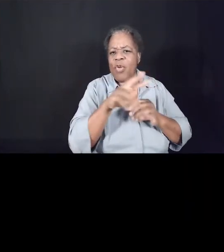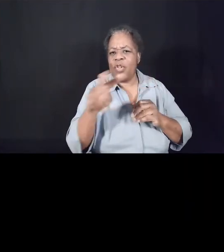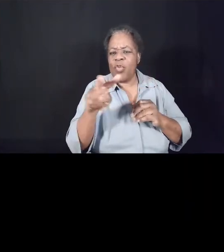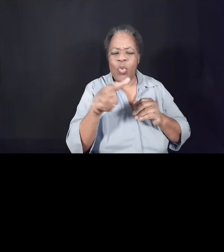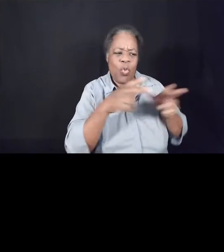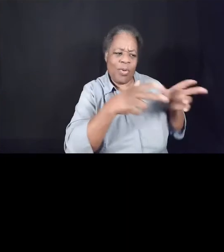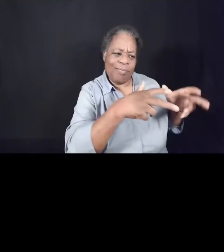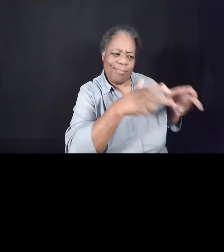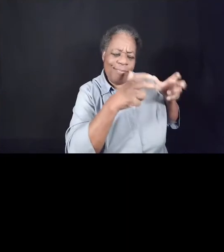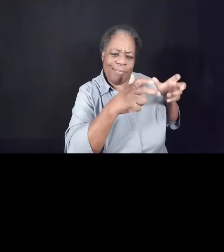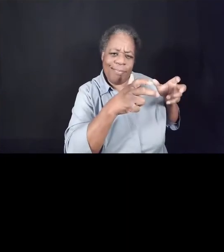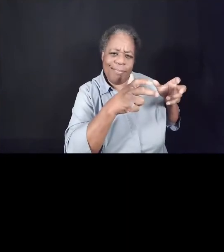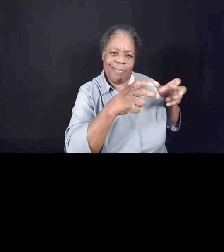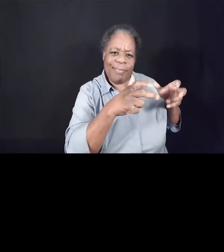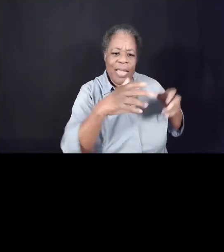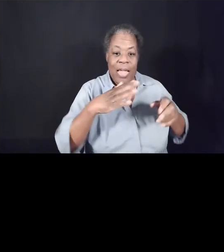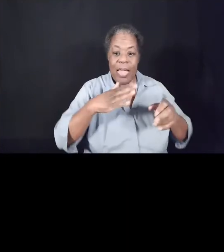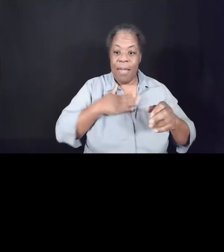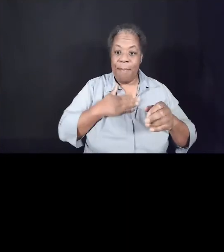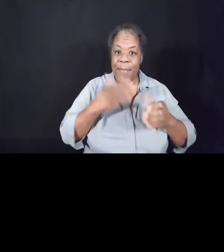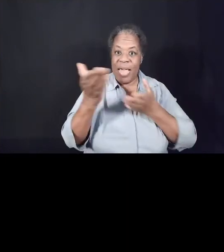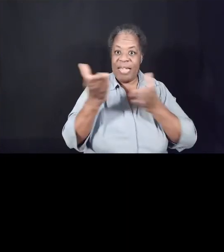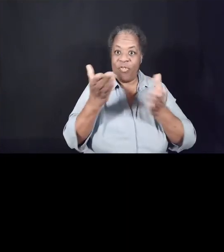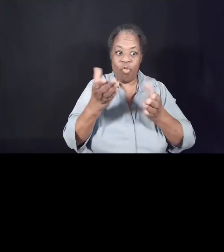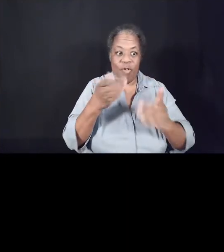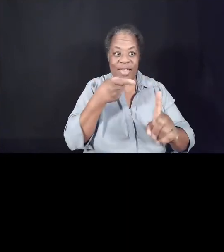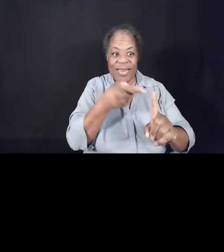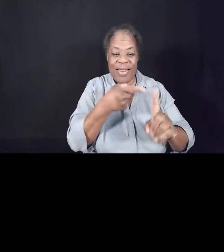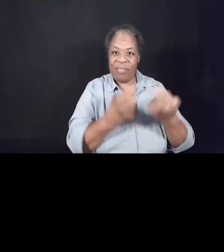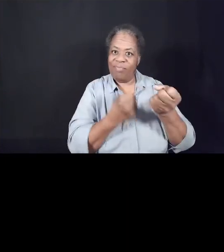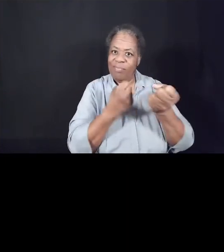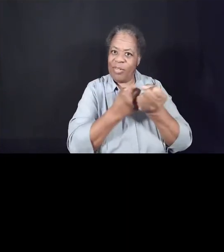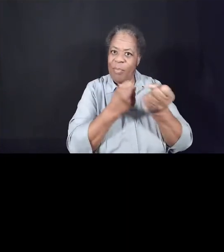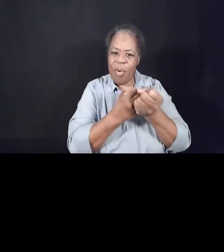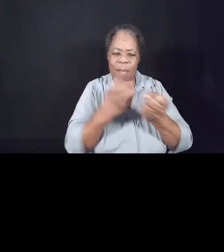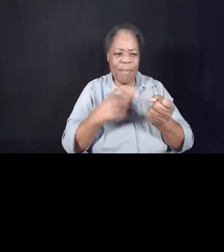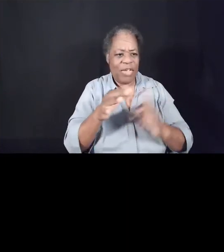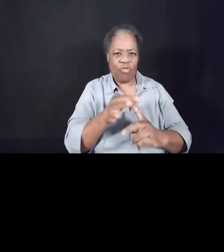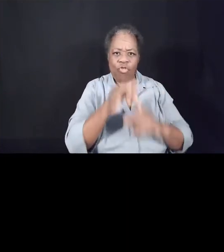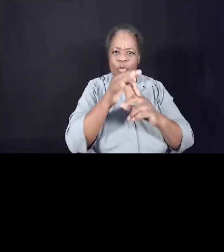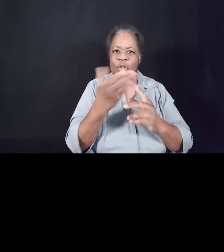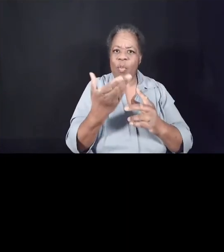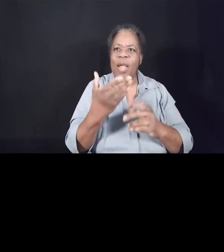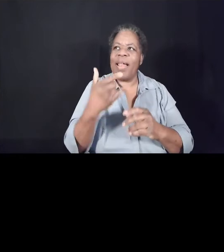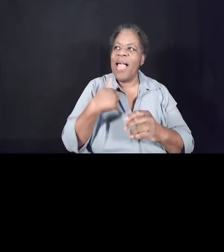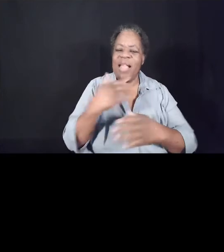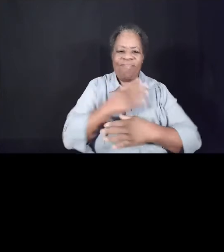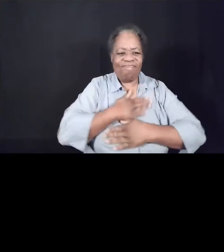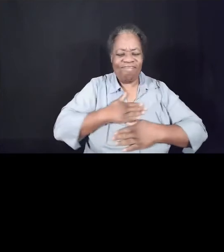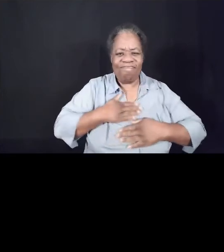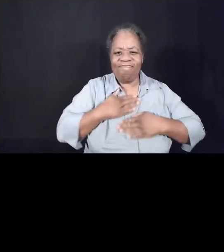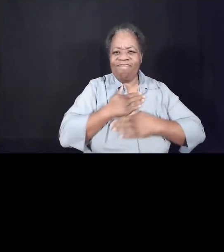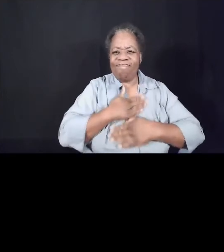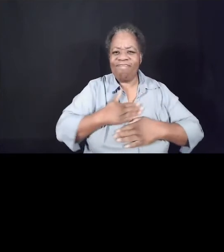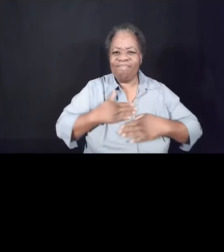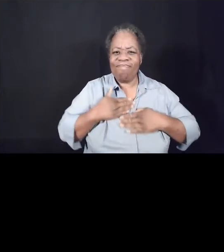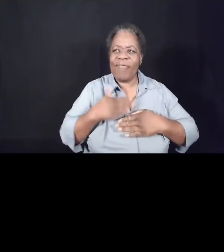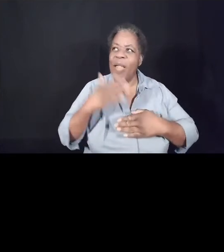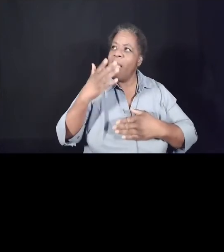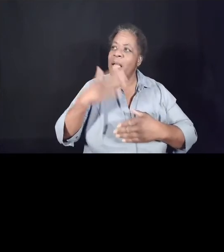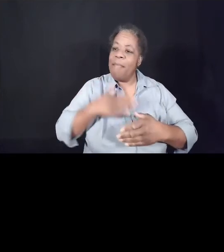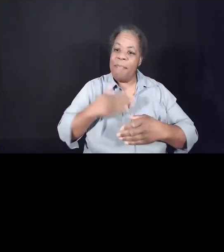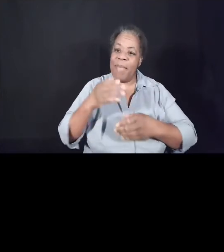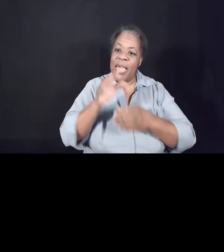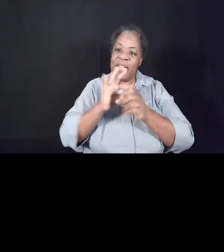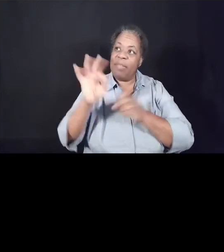Here is my servant whom I uphold, my chosen one in whom I delight. I will put my spirit on him